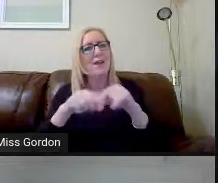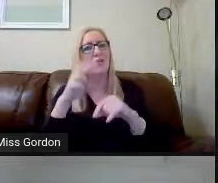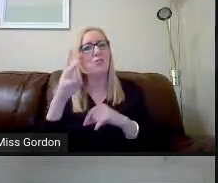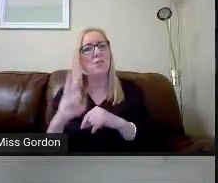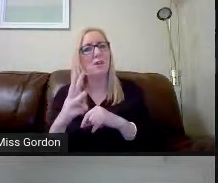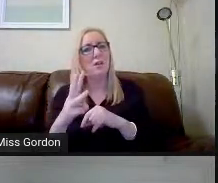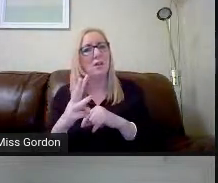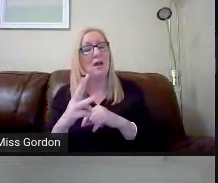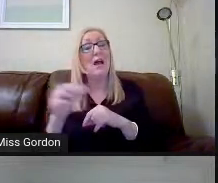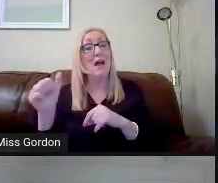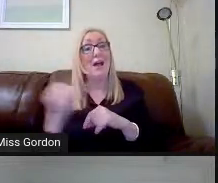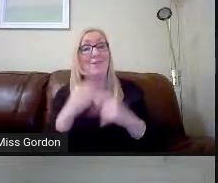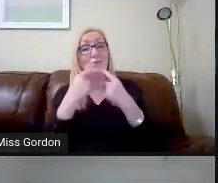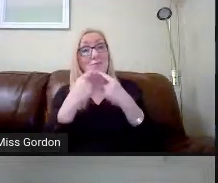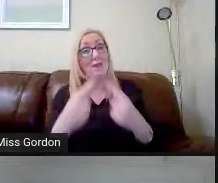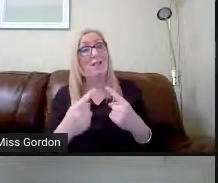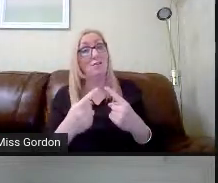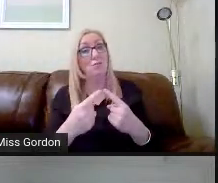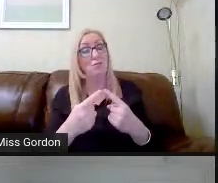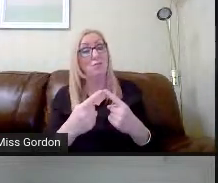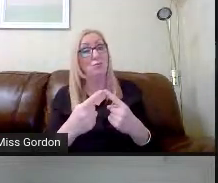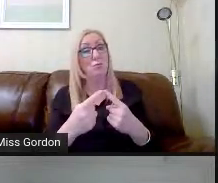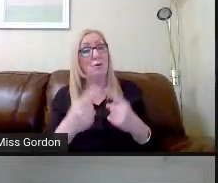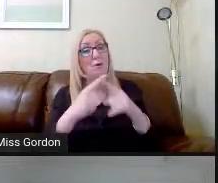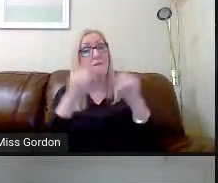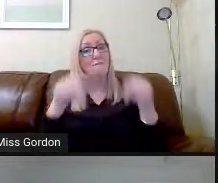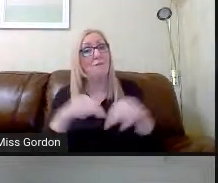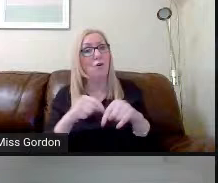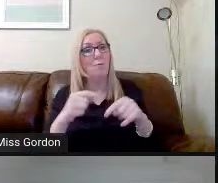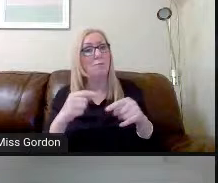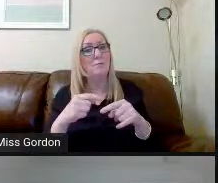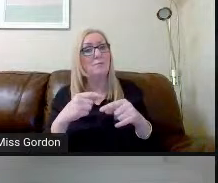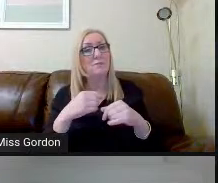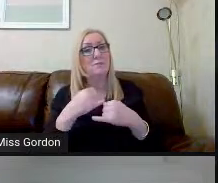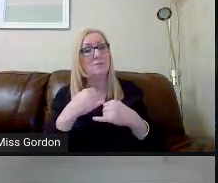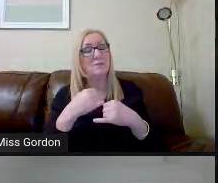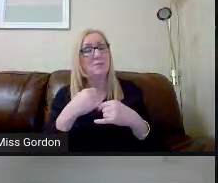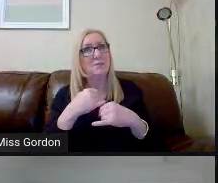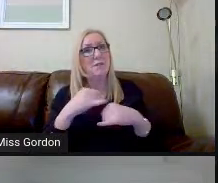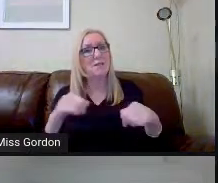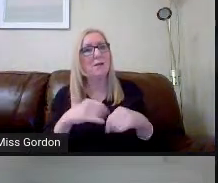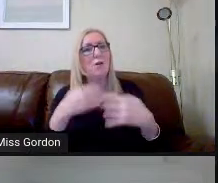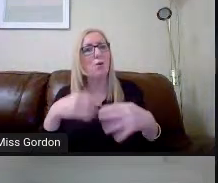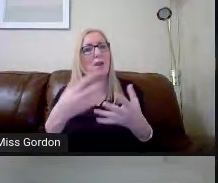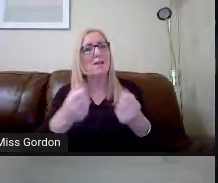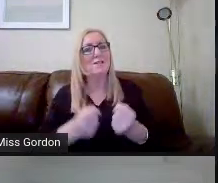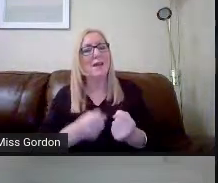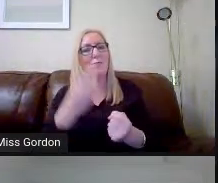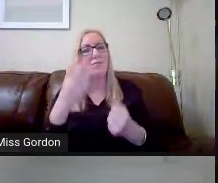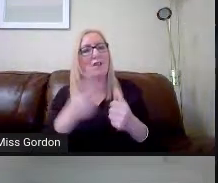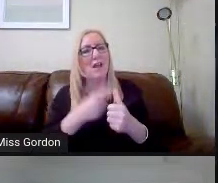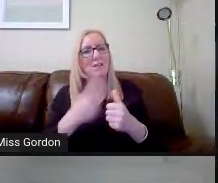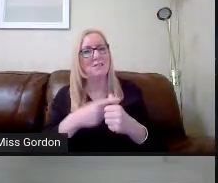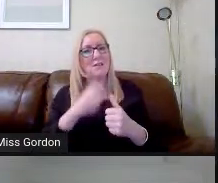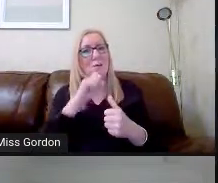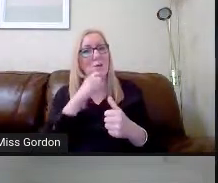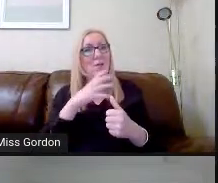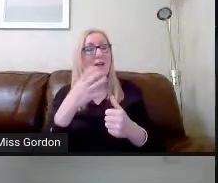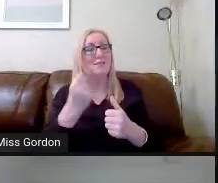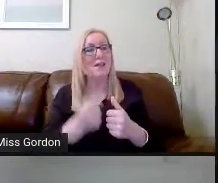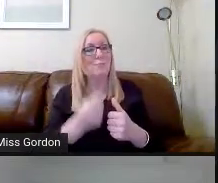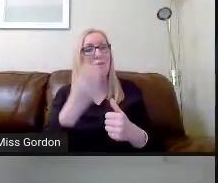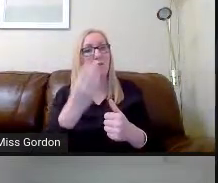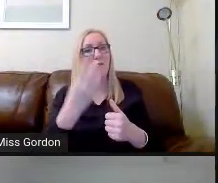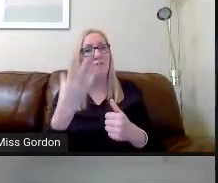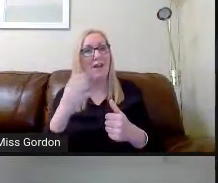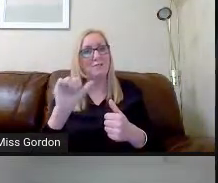a health warning with this one. The form doesn't allow me to only accept three answers. So what it will do is it will accept four, five, six, seven. If you click